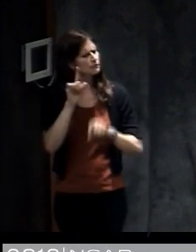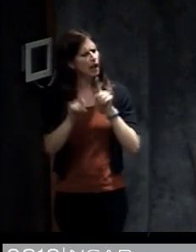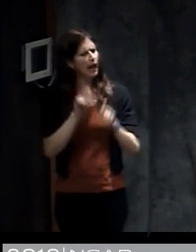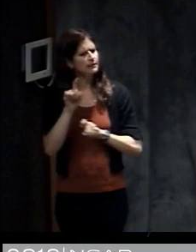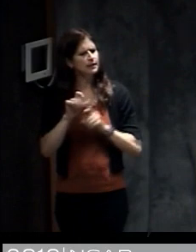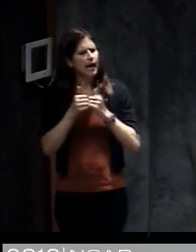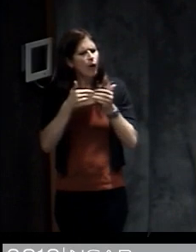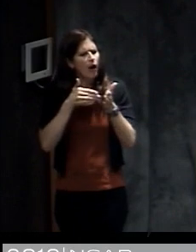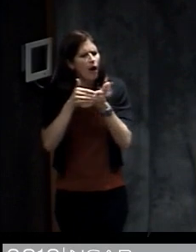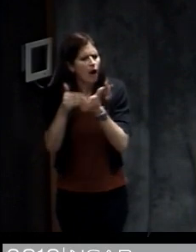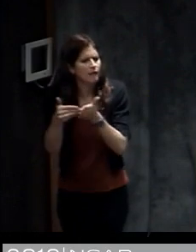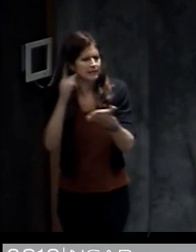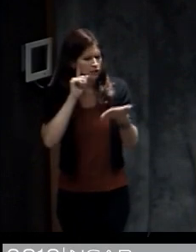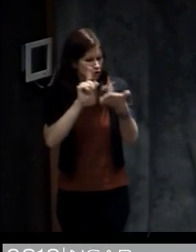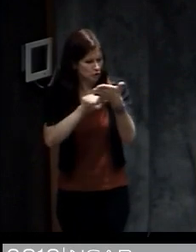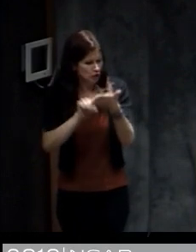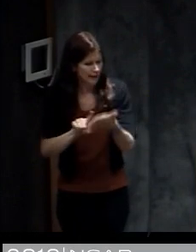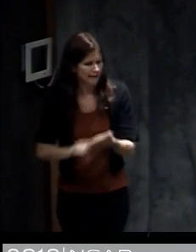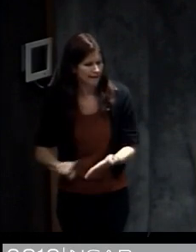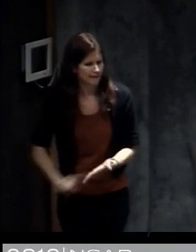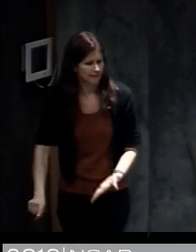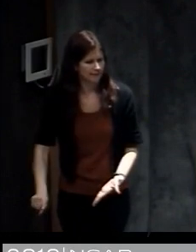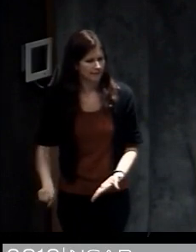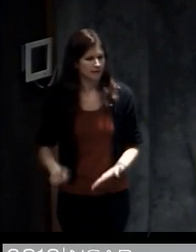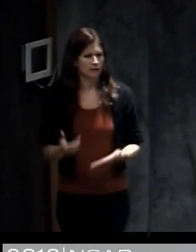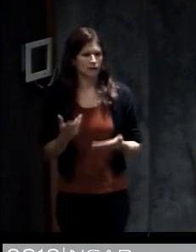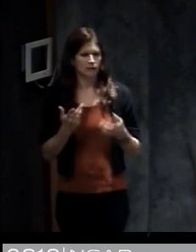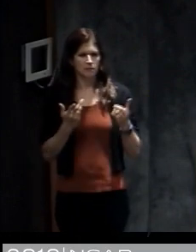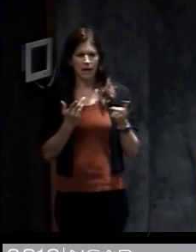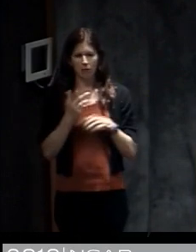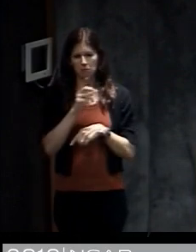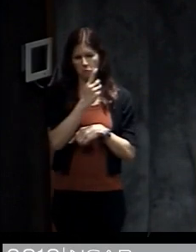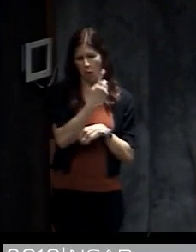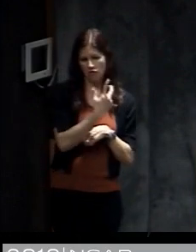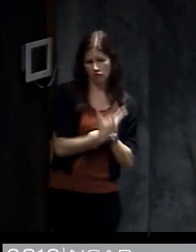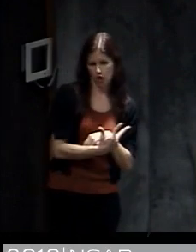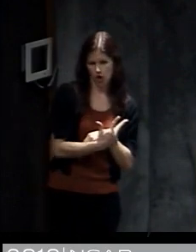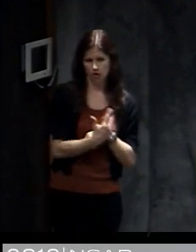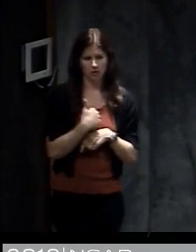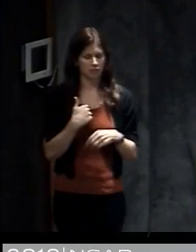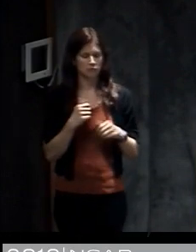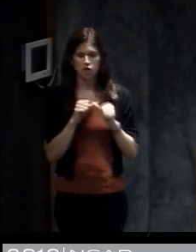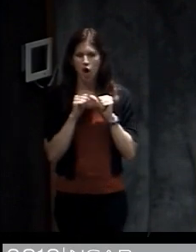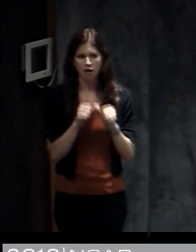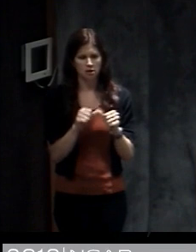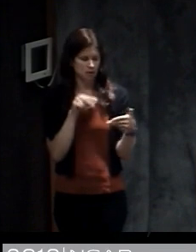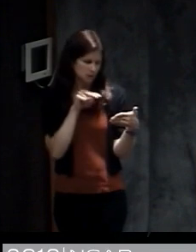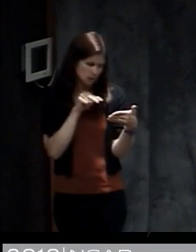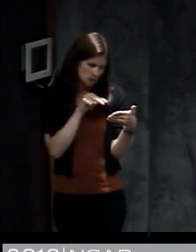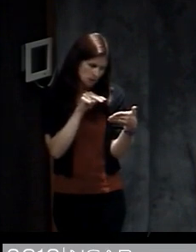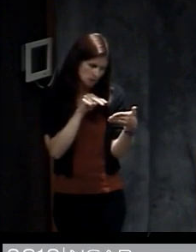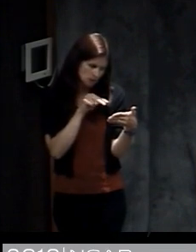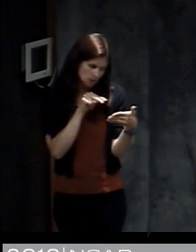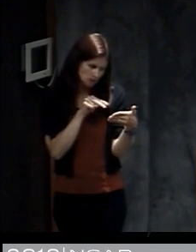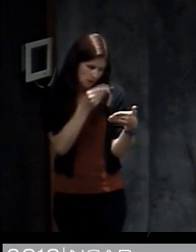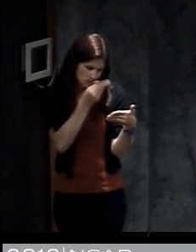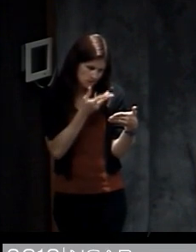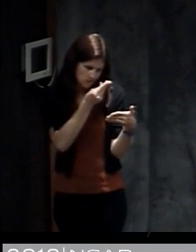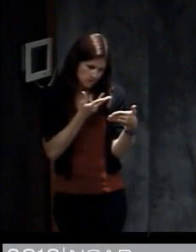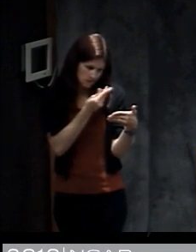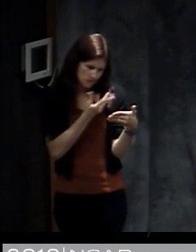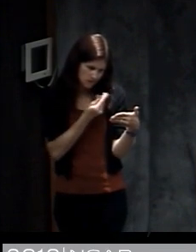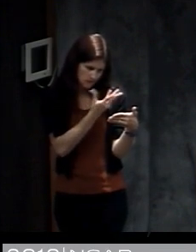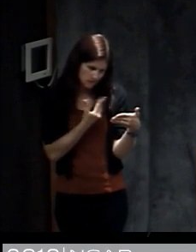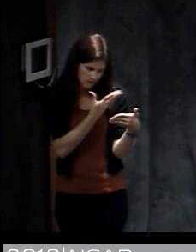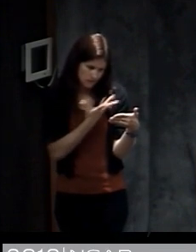they checked forecasts several days in advance. You can see here that about a third of people said they checked forecasts constantly. So we're really getting a lot of forecast information